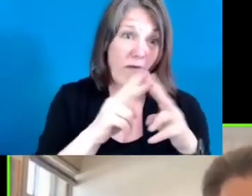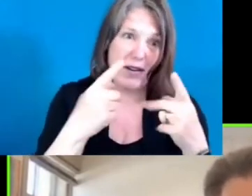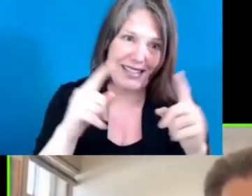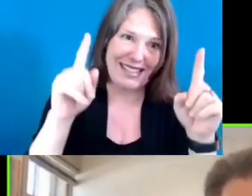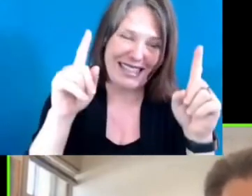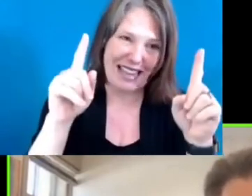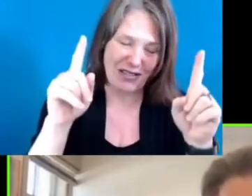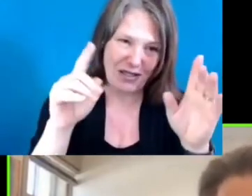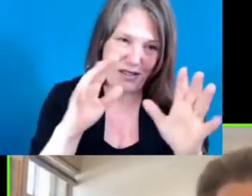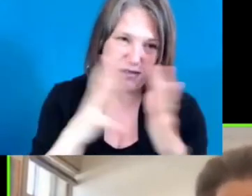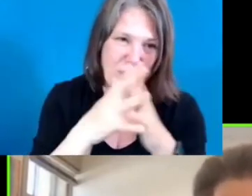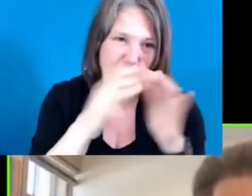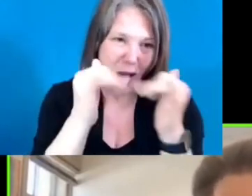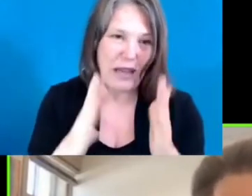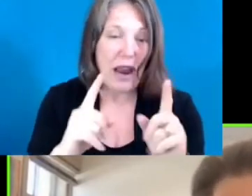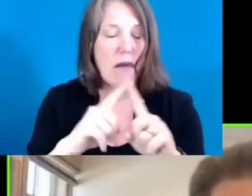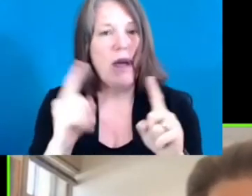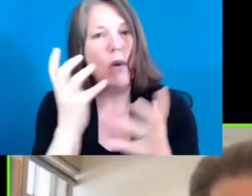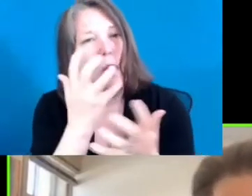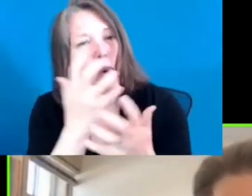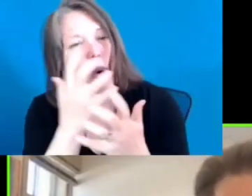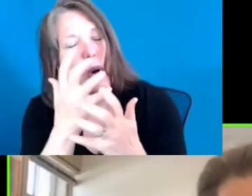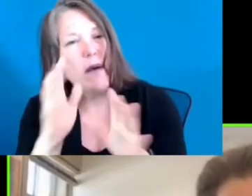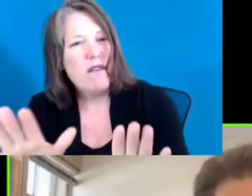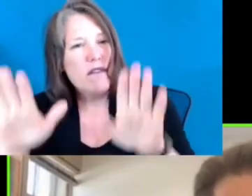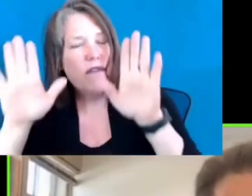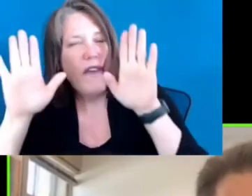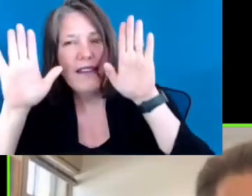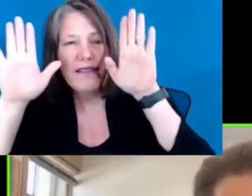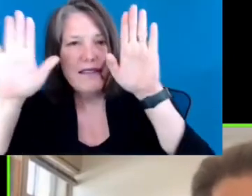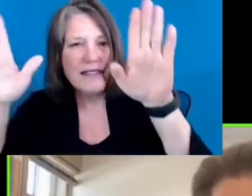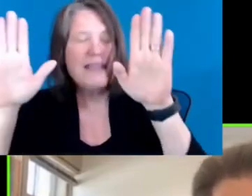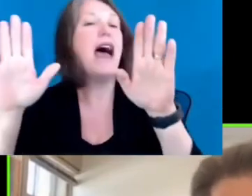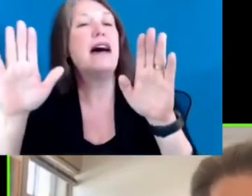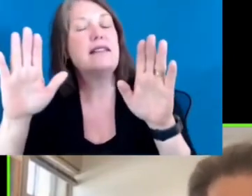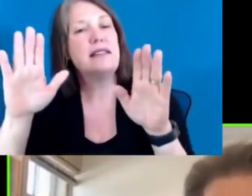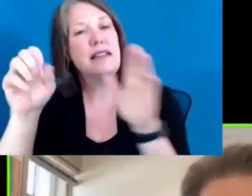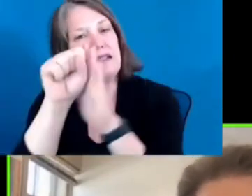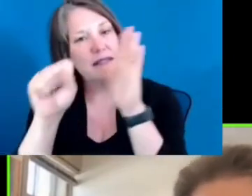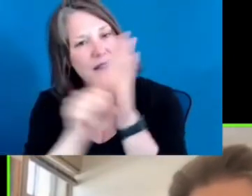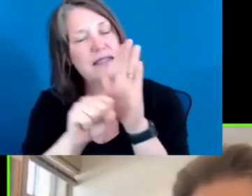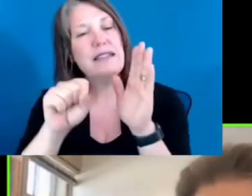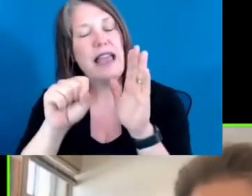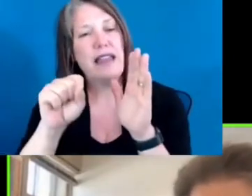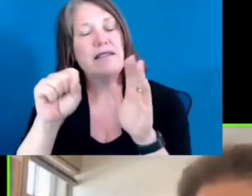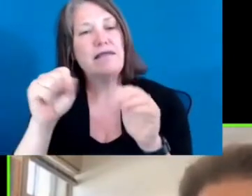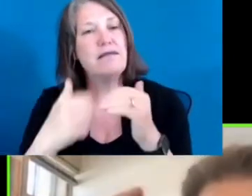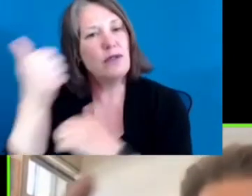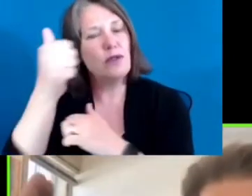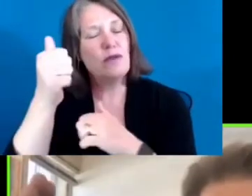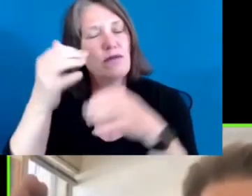justice, and his partnership with the President of the Minneapolis Federal Reserve, Neil Kashkari, to say,